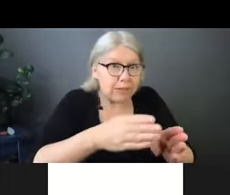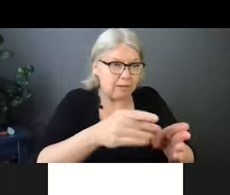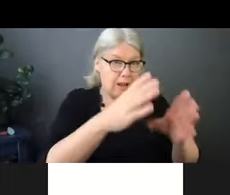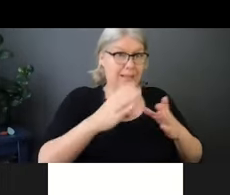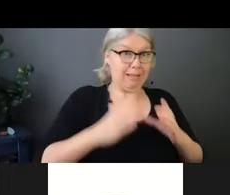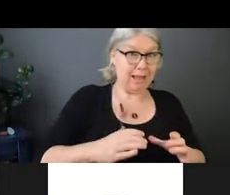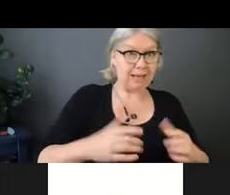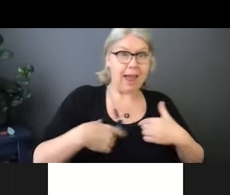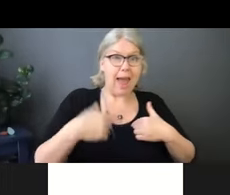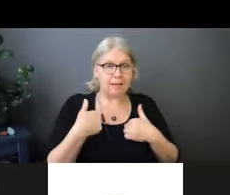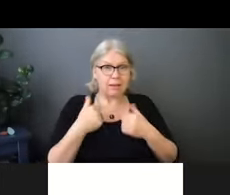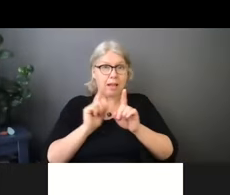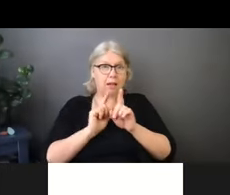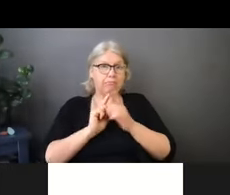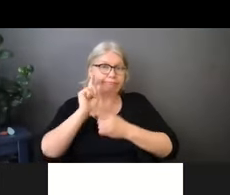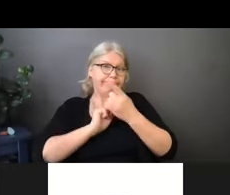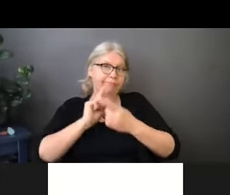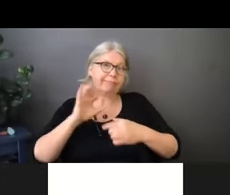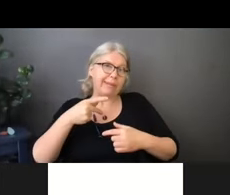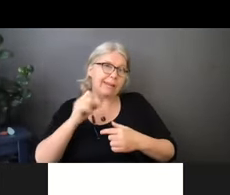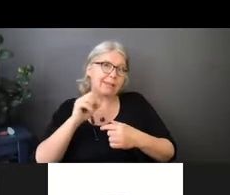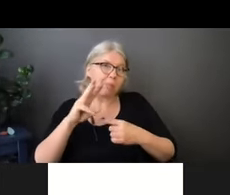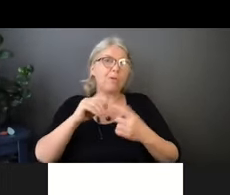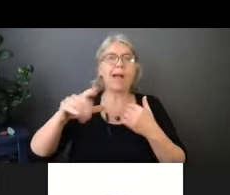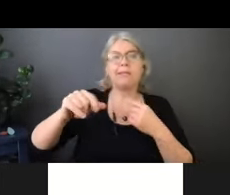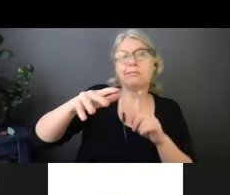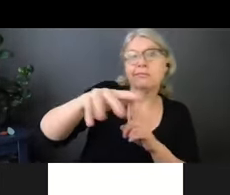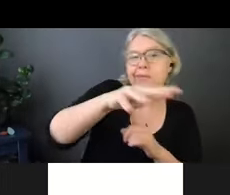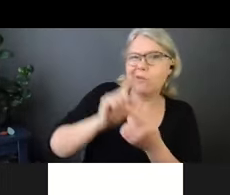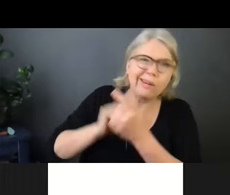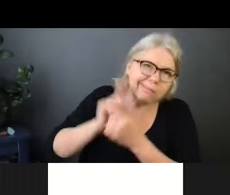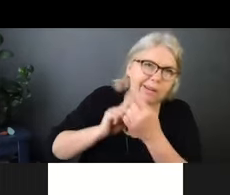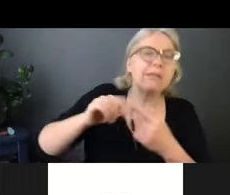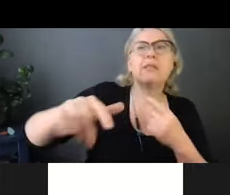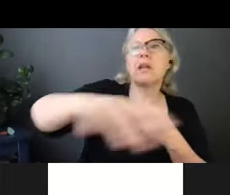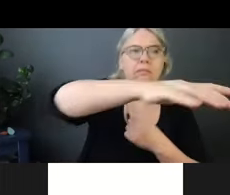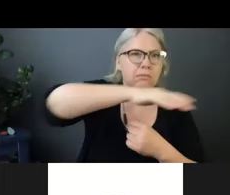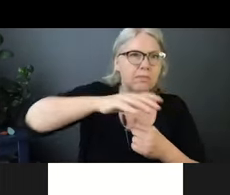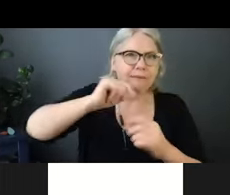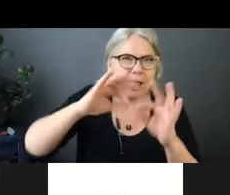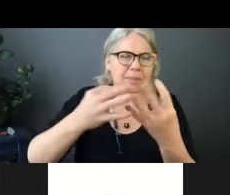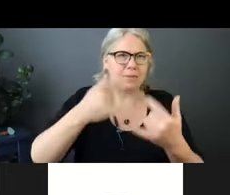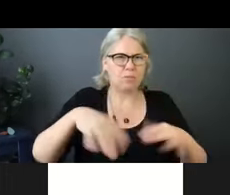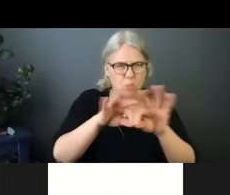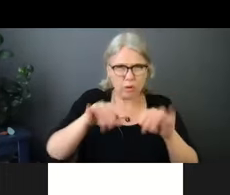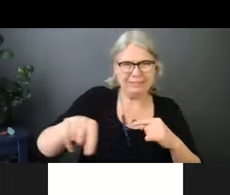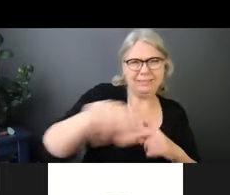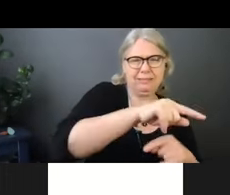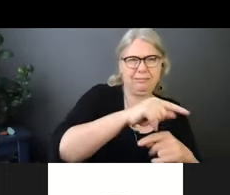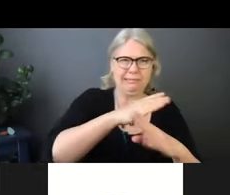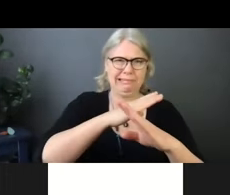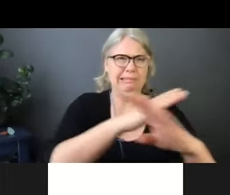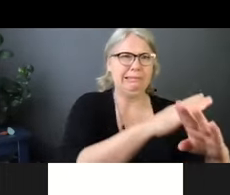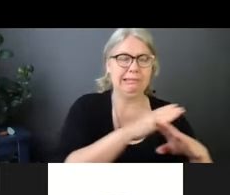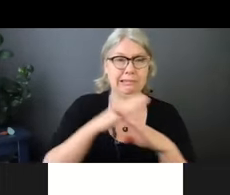safe, as well as your family members and the attendants that are providing care for you. And anybody who has COVID